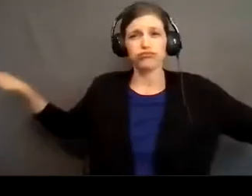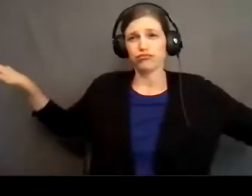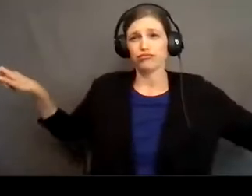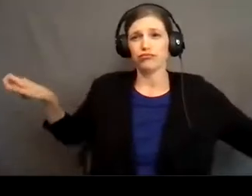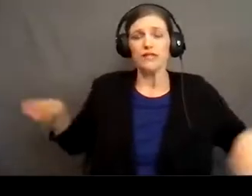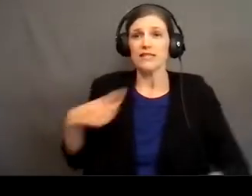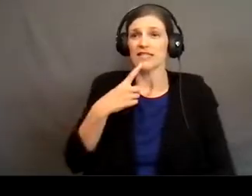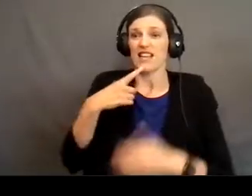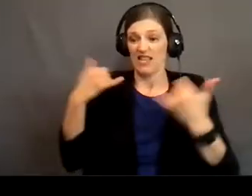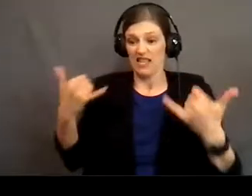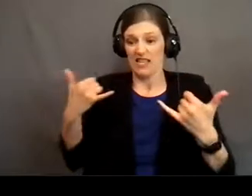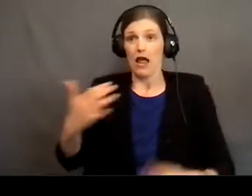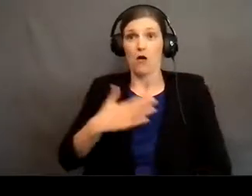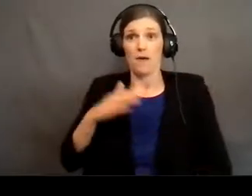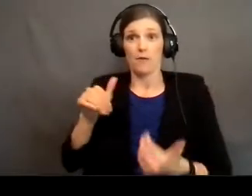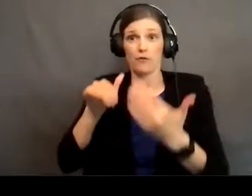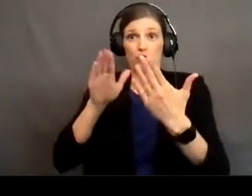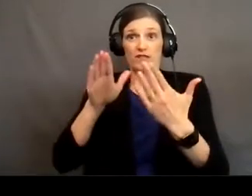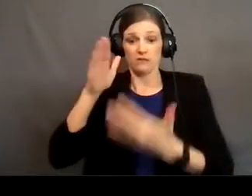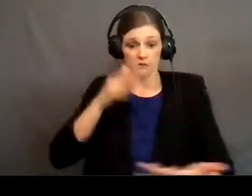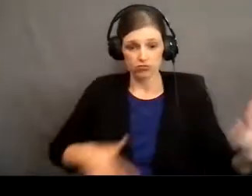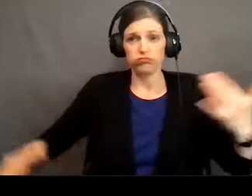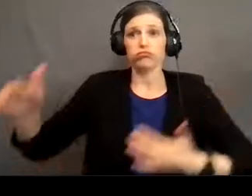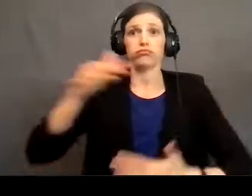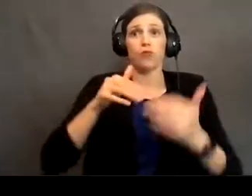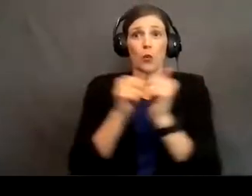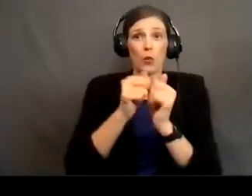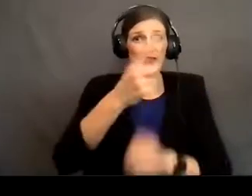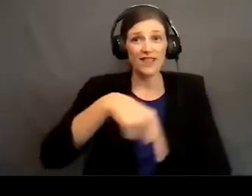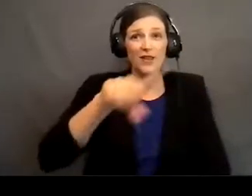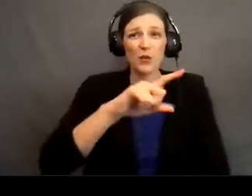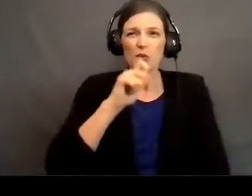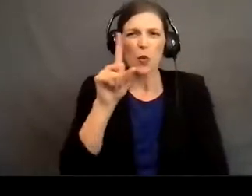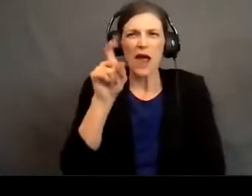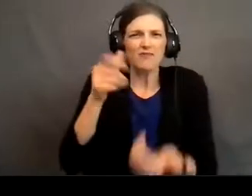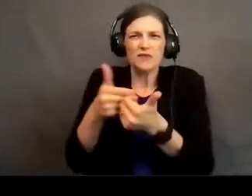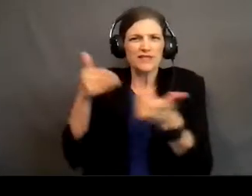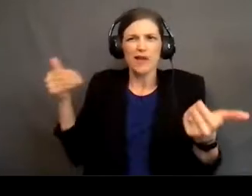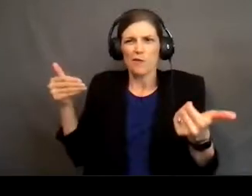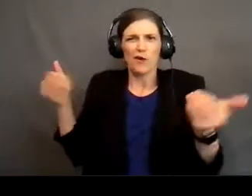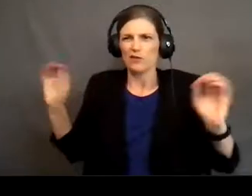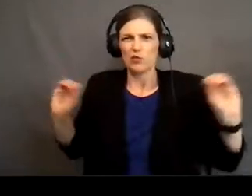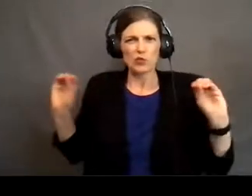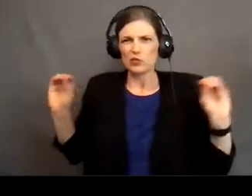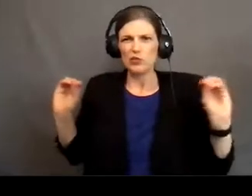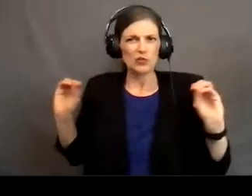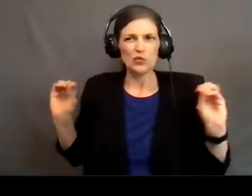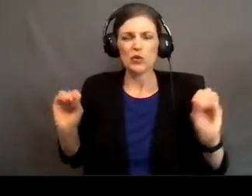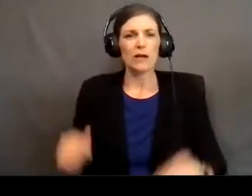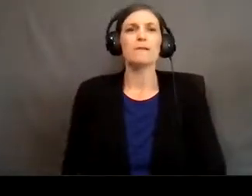saying that now my presence is among you. I don't have to, we're no longer separated.